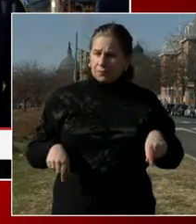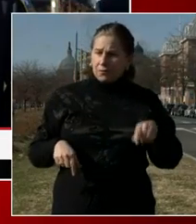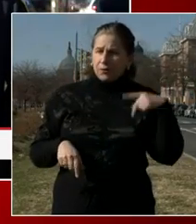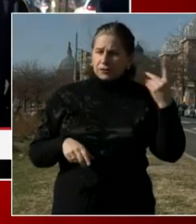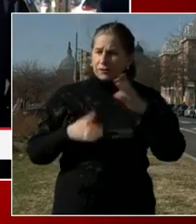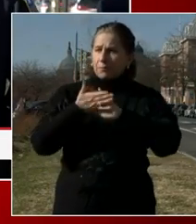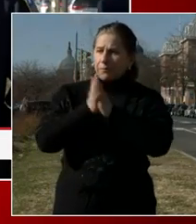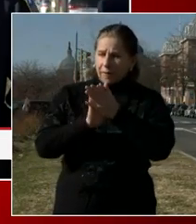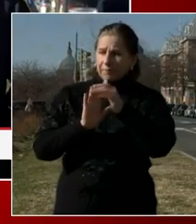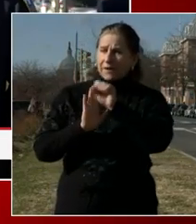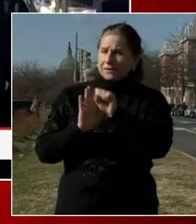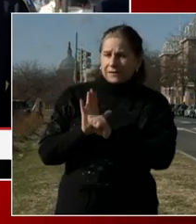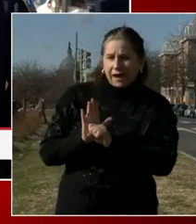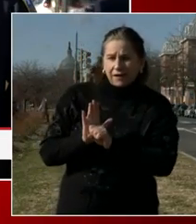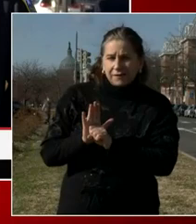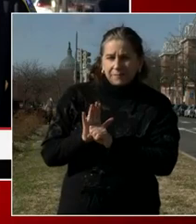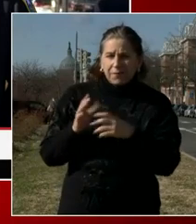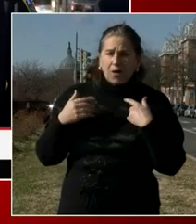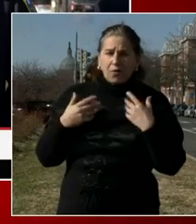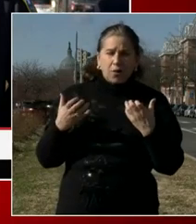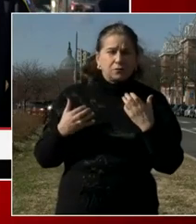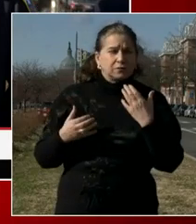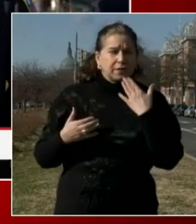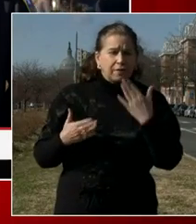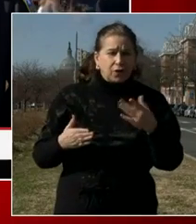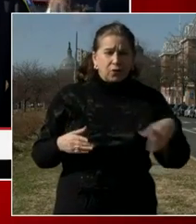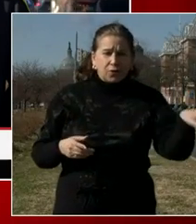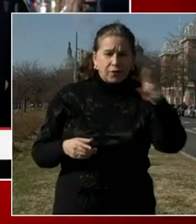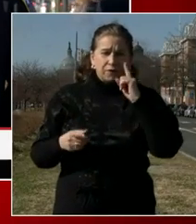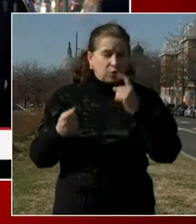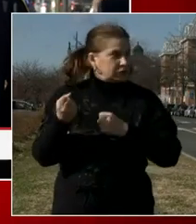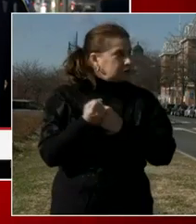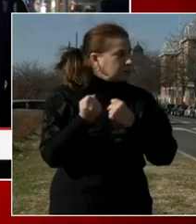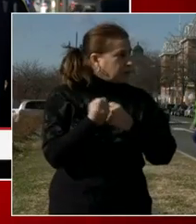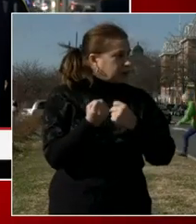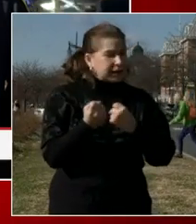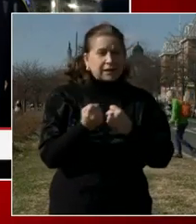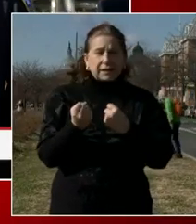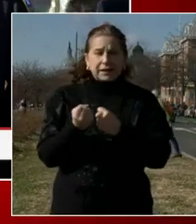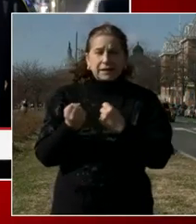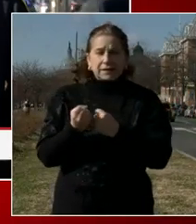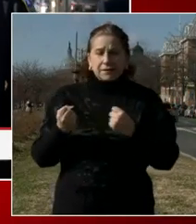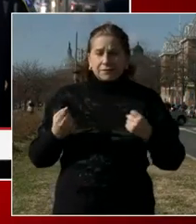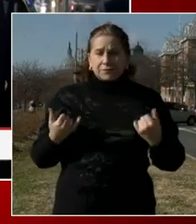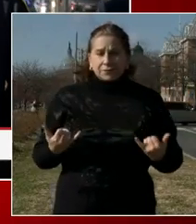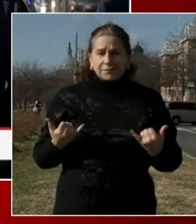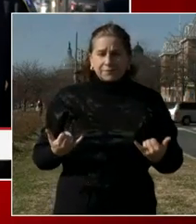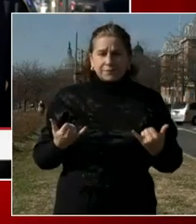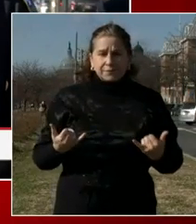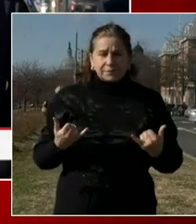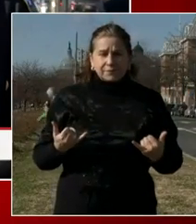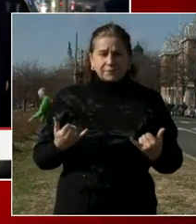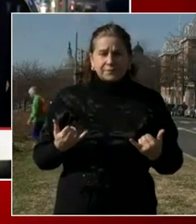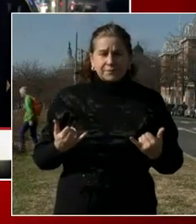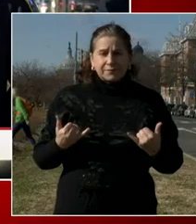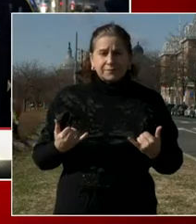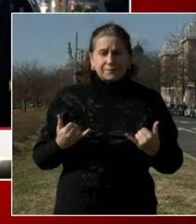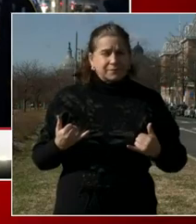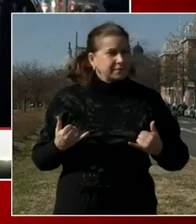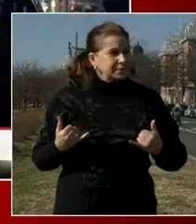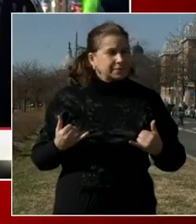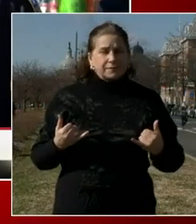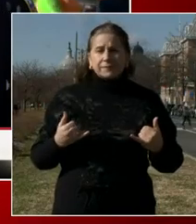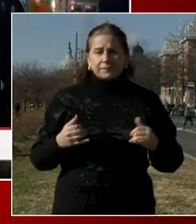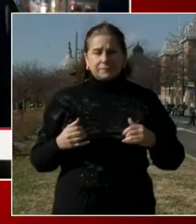And my hope is that you will join us in pushing for it. And it is also my hope